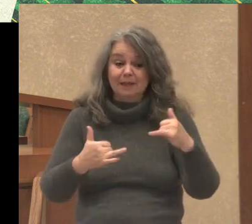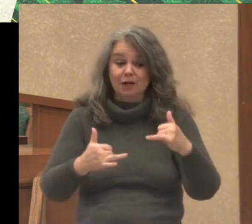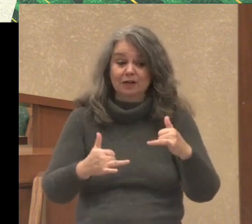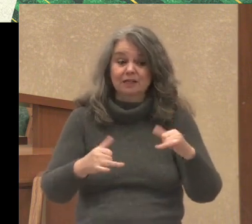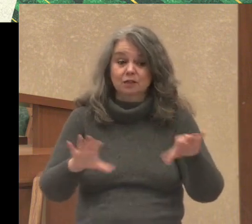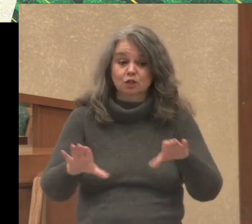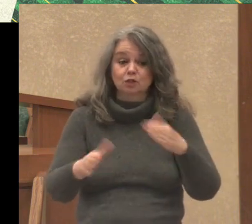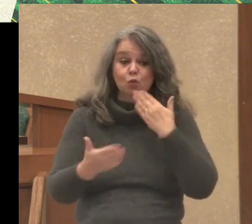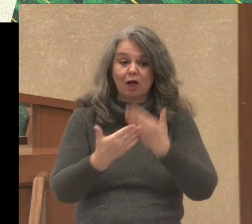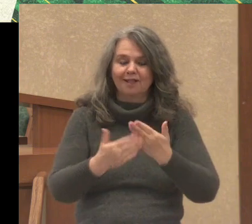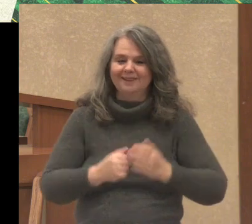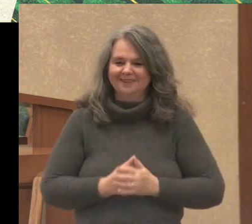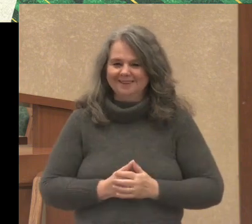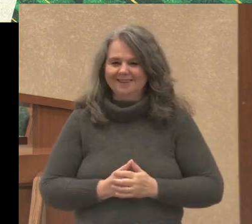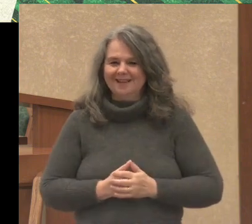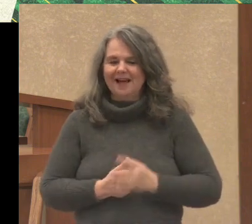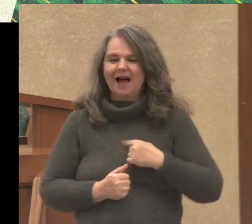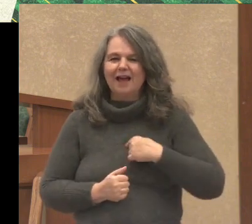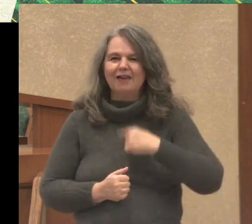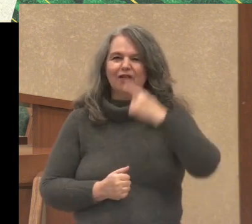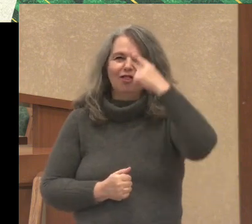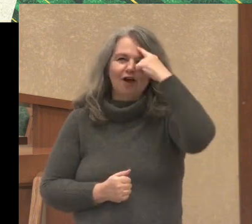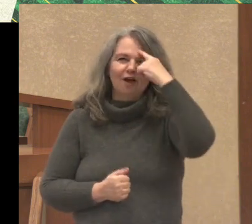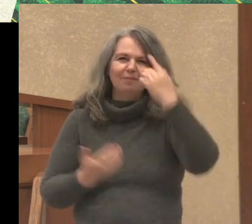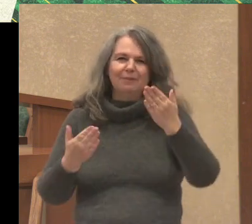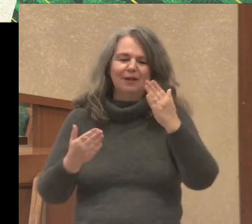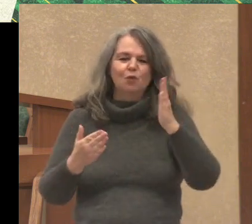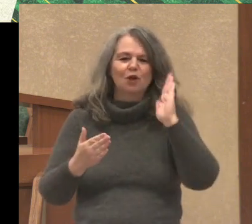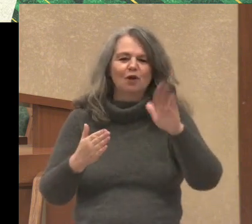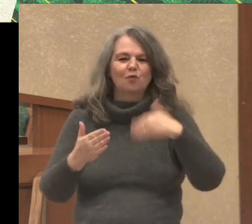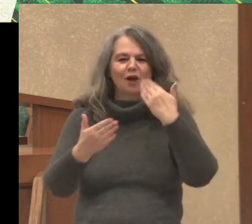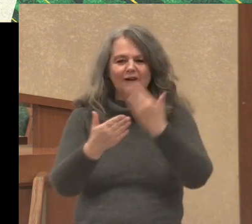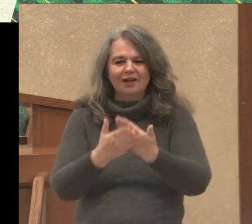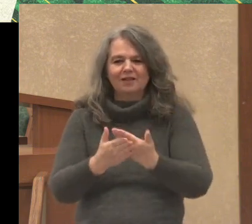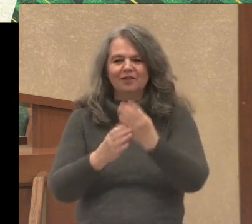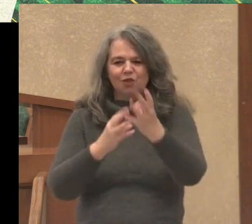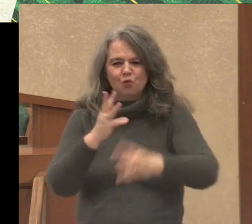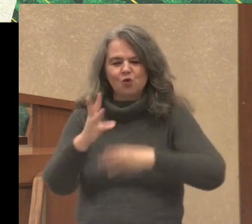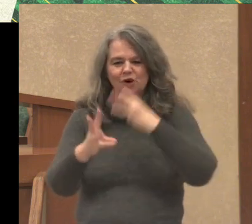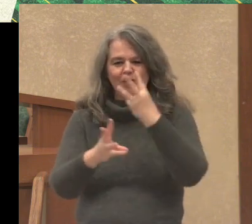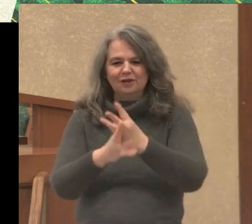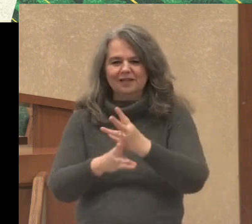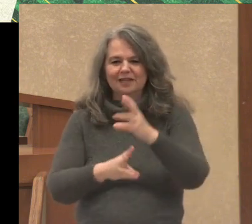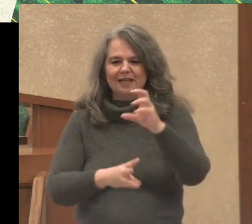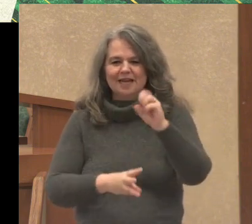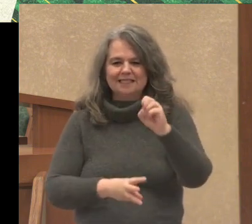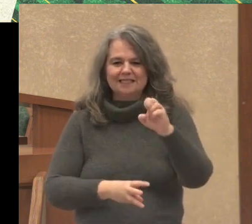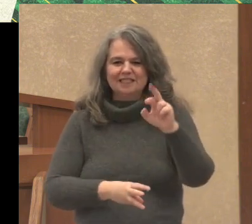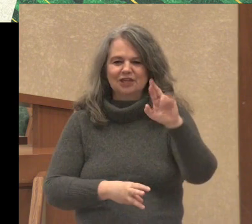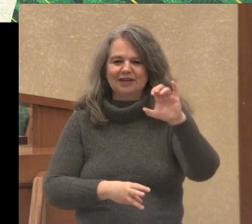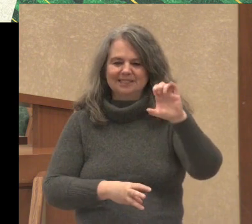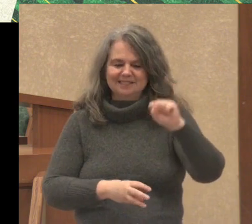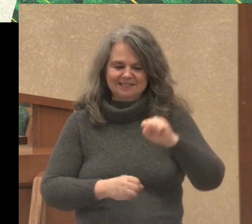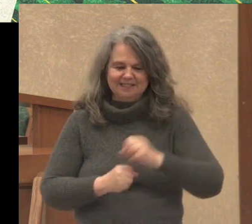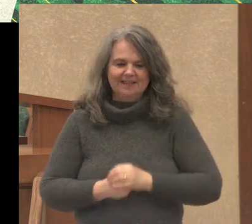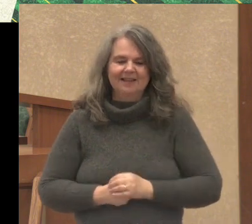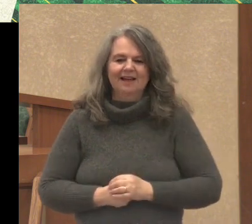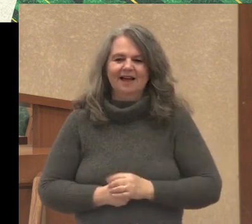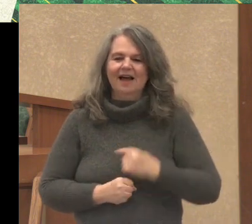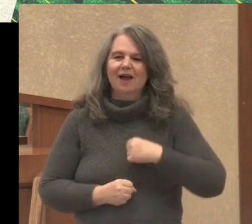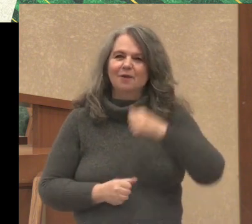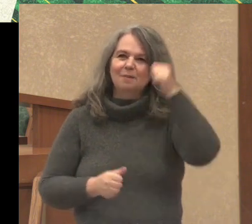I have some scenario where they might get to the World Series. After all, I have strong memories of those two amazing